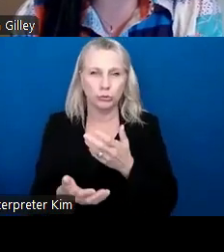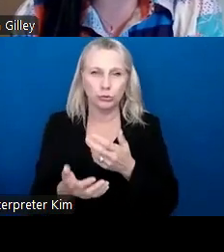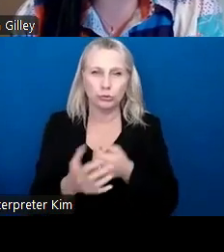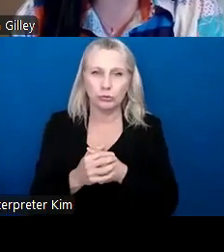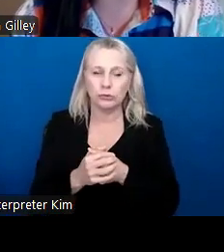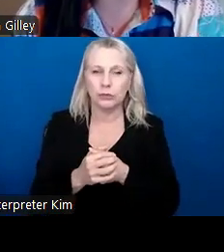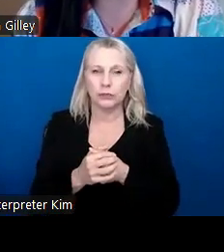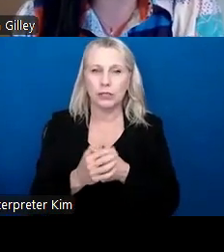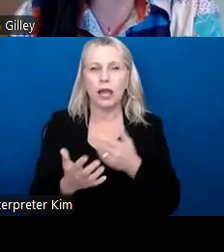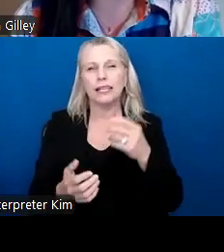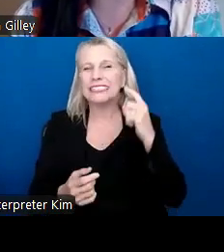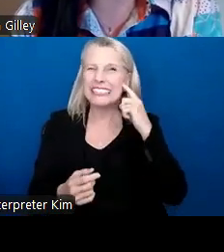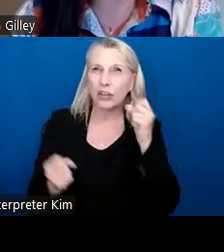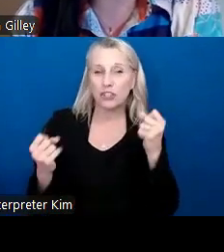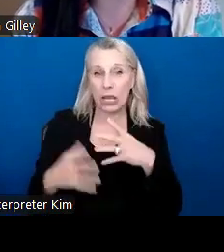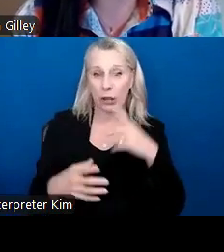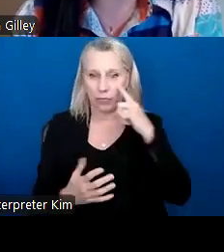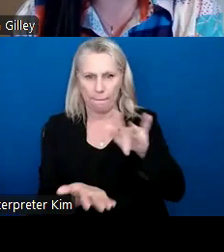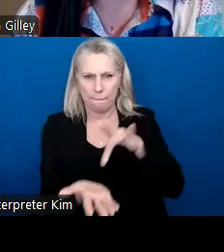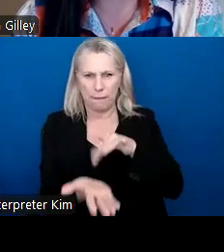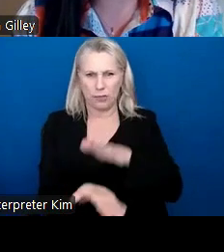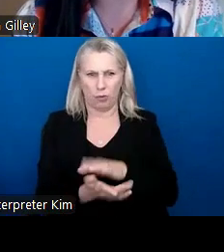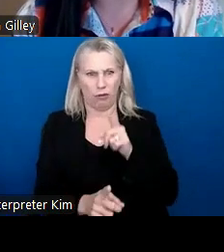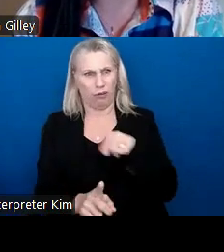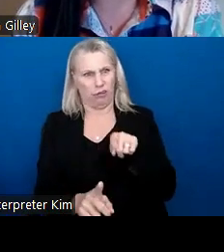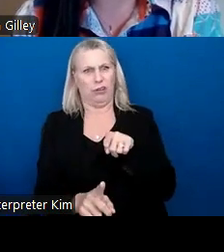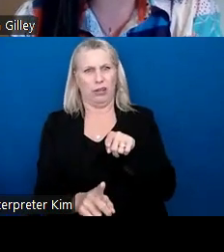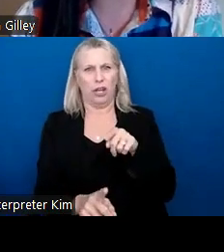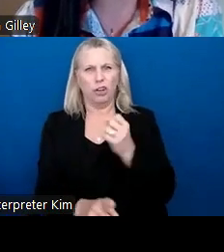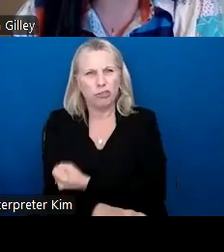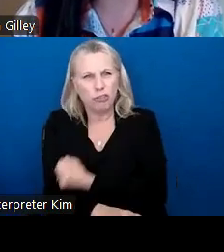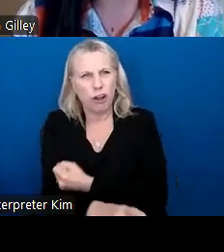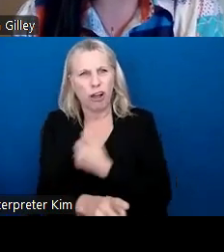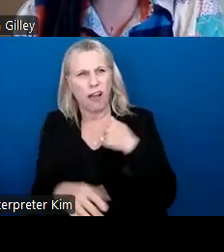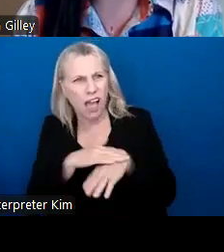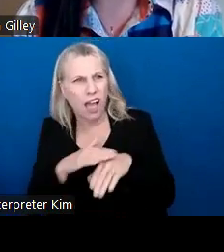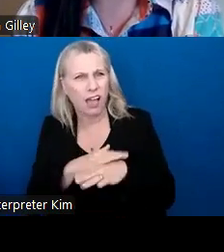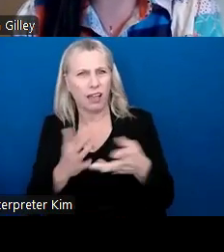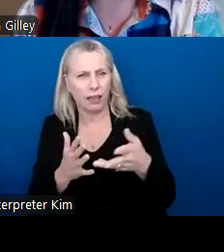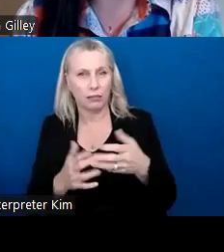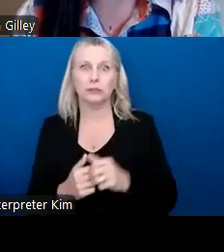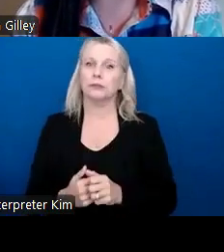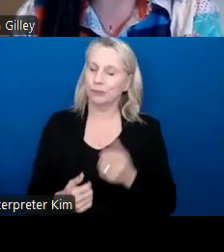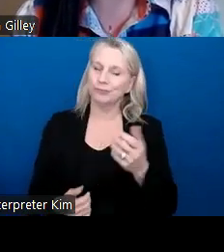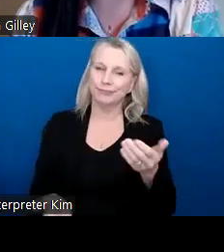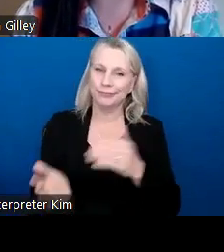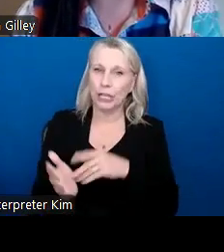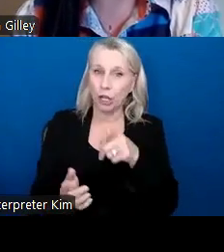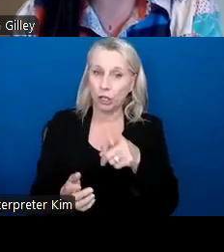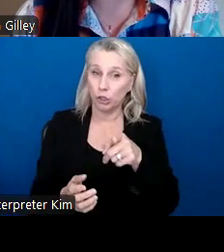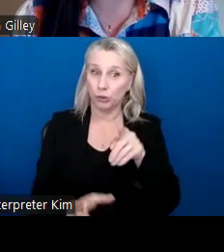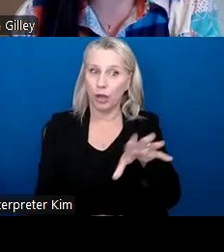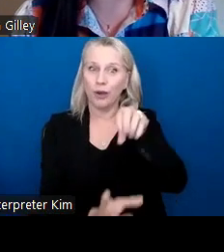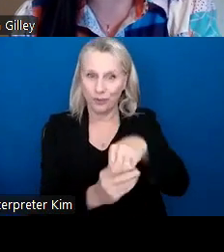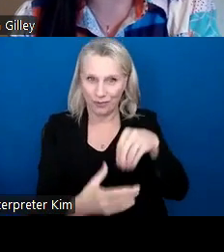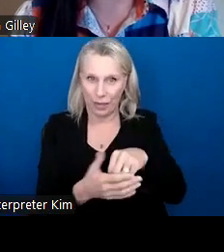it sounds scary to think of middle schoolers doing drugs or having access to drugs. But again, if you've been in a middle school,